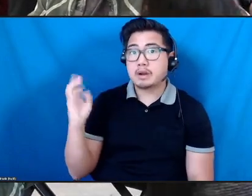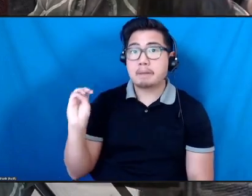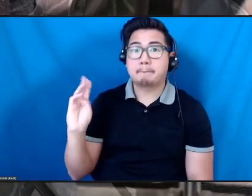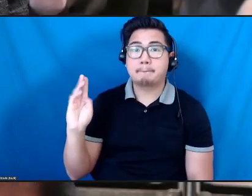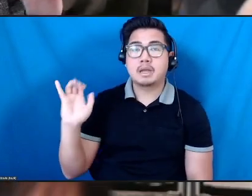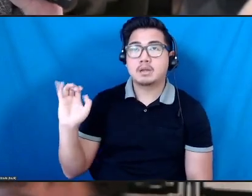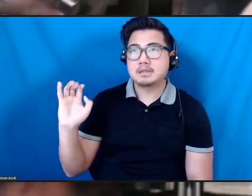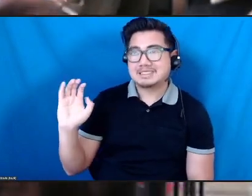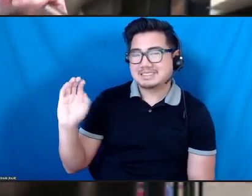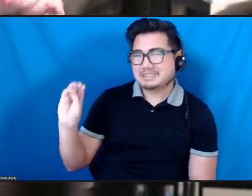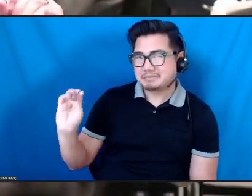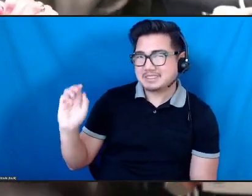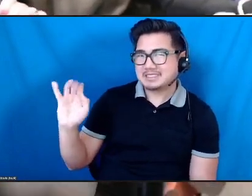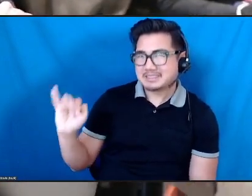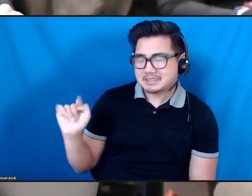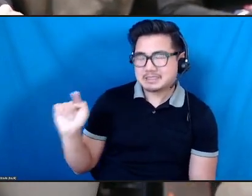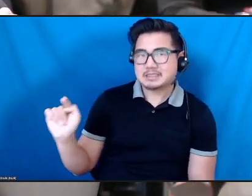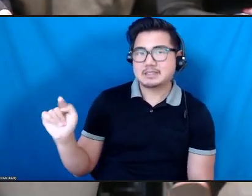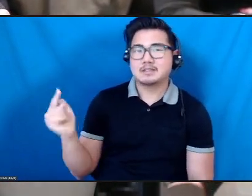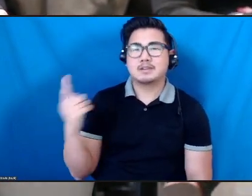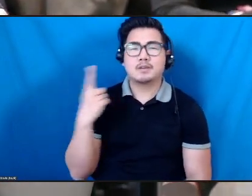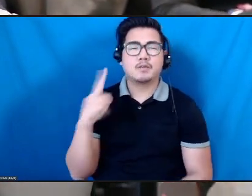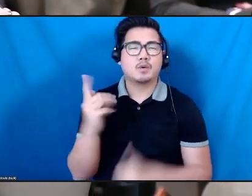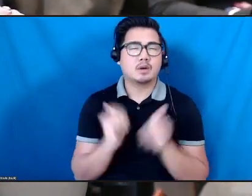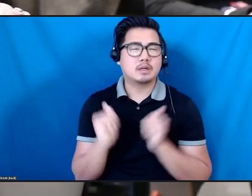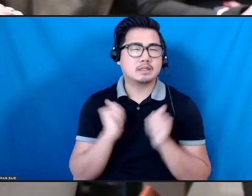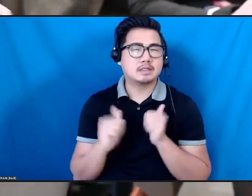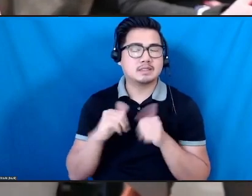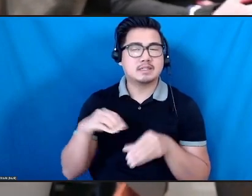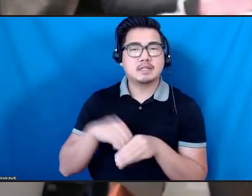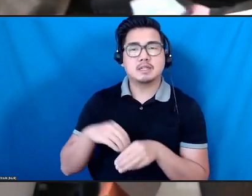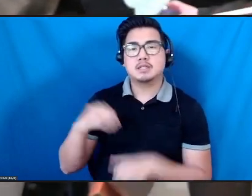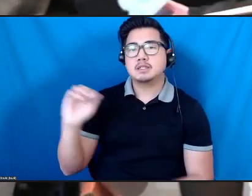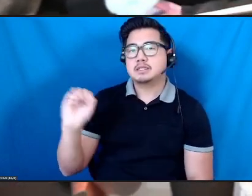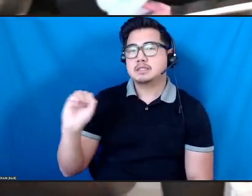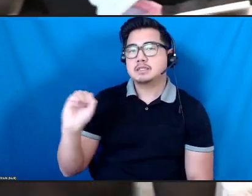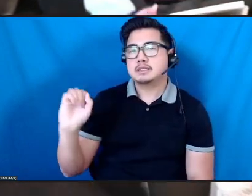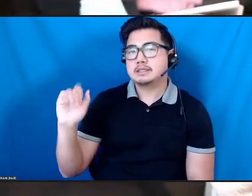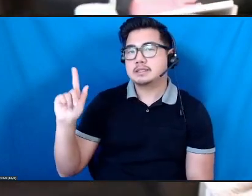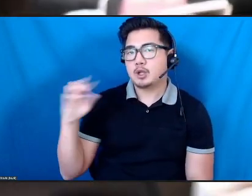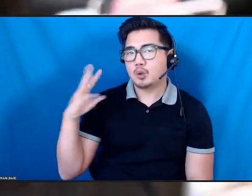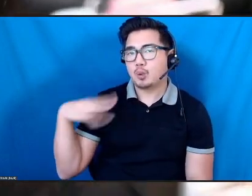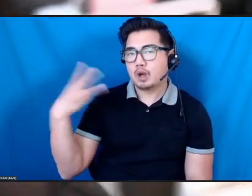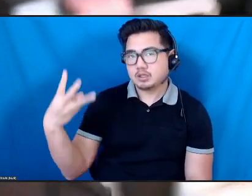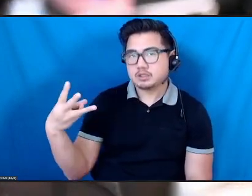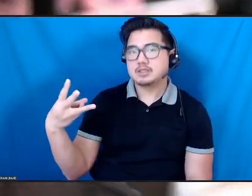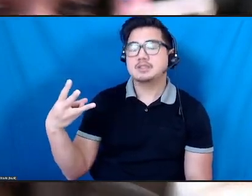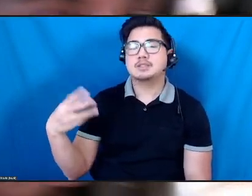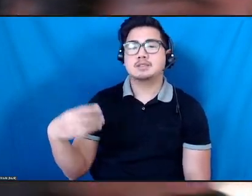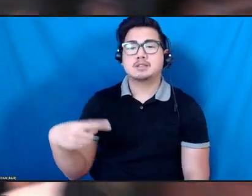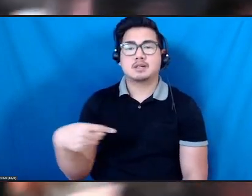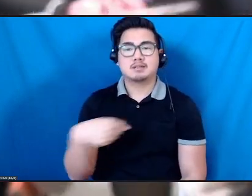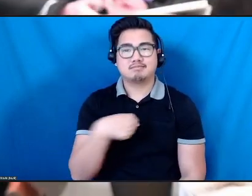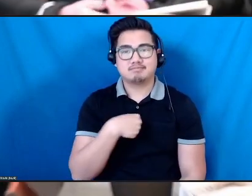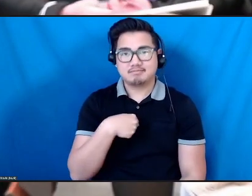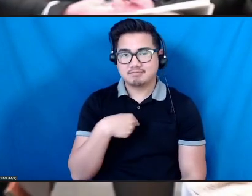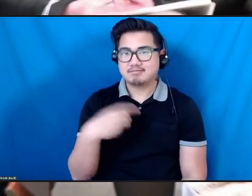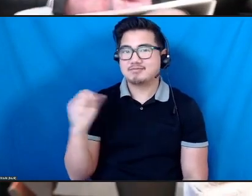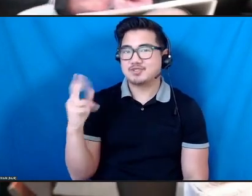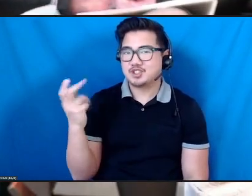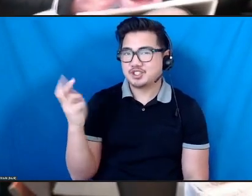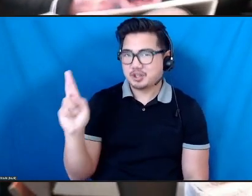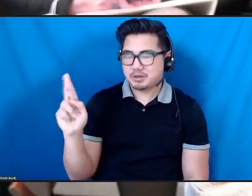at the University of Washington, and I am, my pronouns are she, her, I am wearing a black turtleneck, gray jacket,